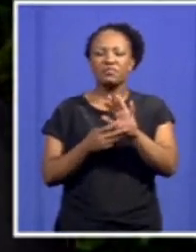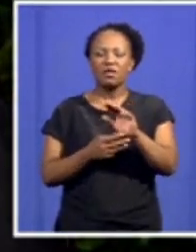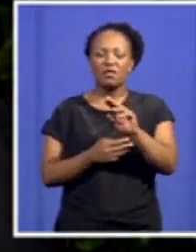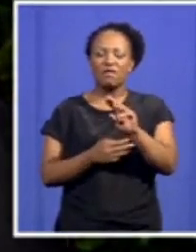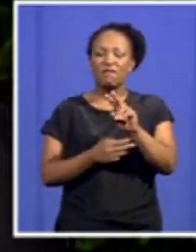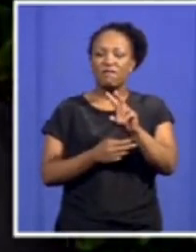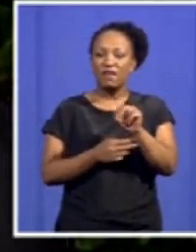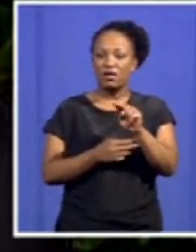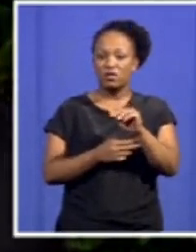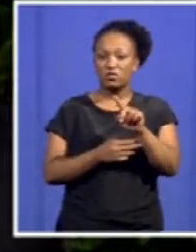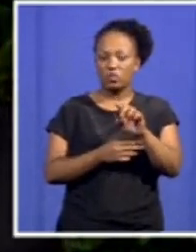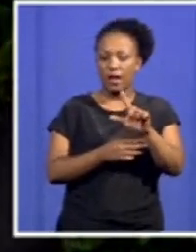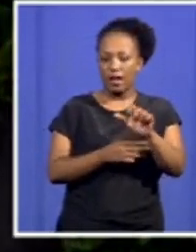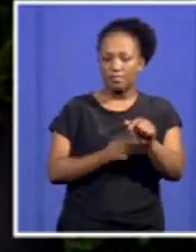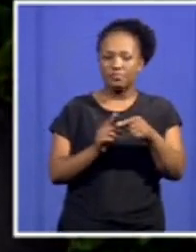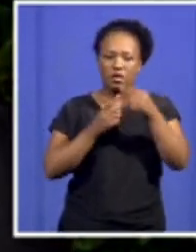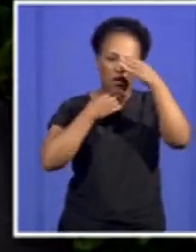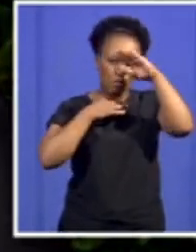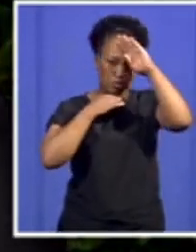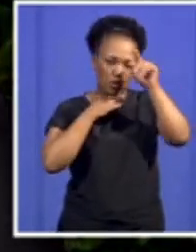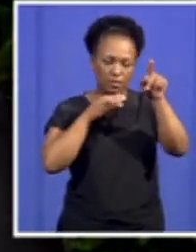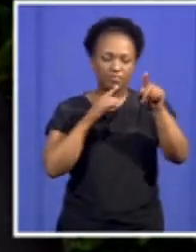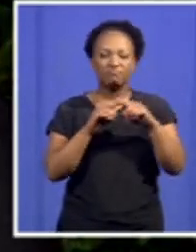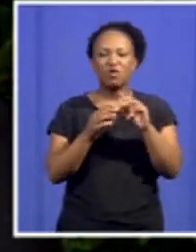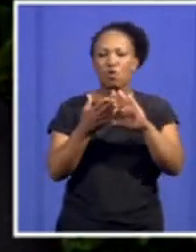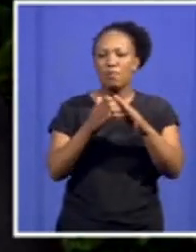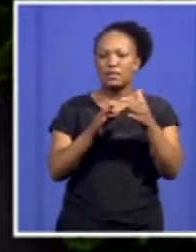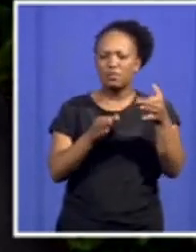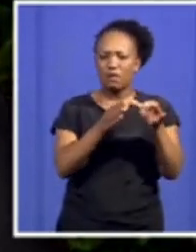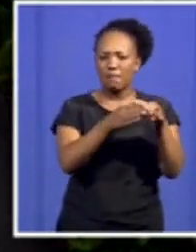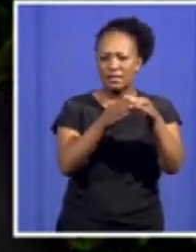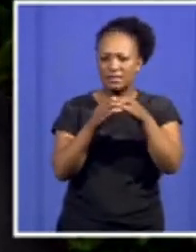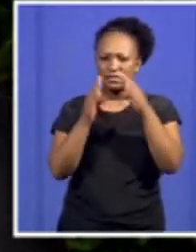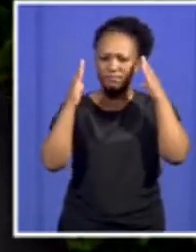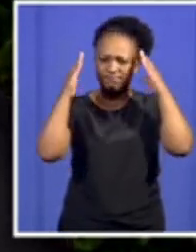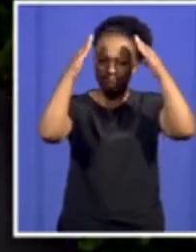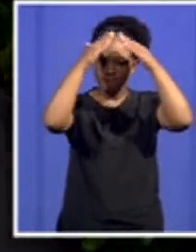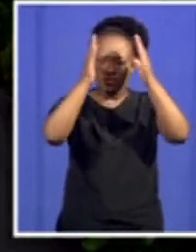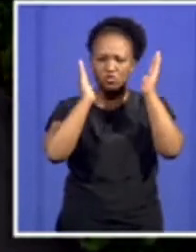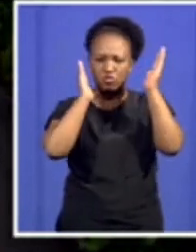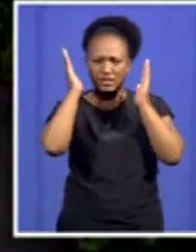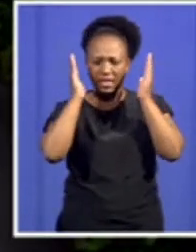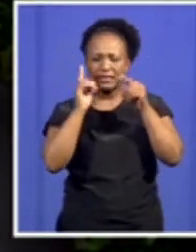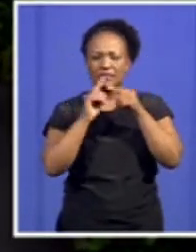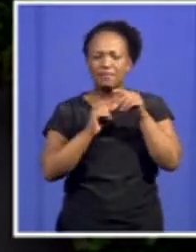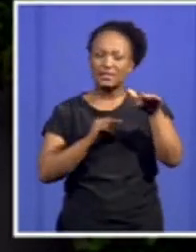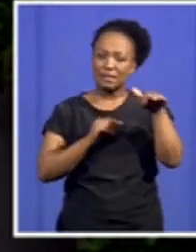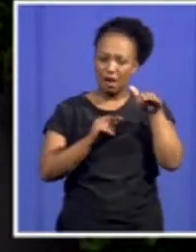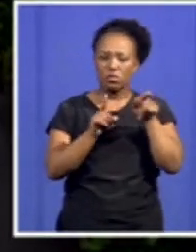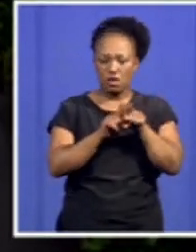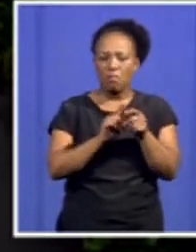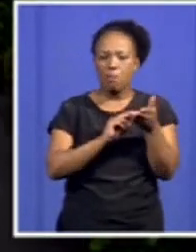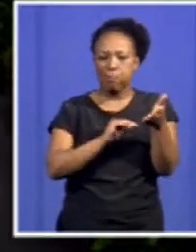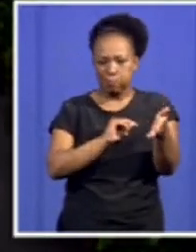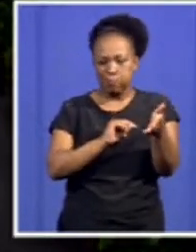Communist Party of Swaziland, Communist Party of Lisutu and Communist Party of Zimbabwe. And of course, today, as we were joined yesterday by the